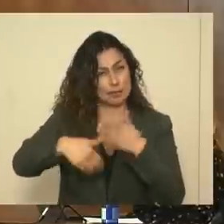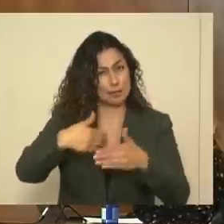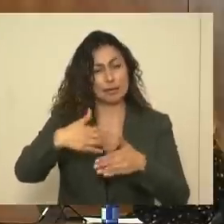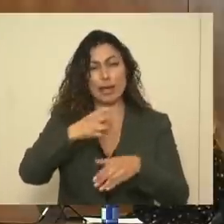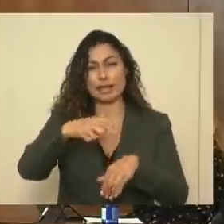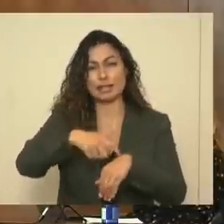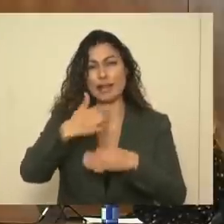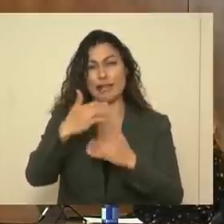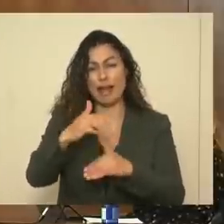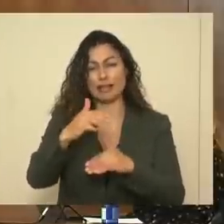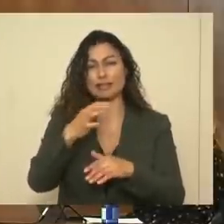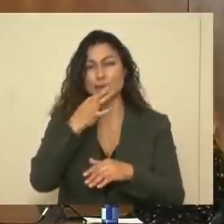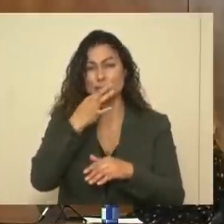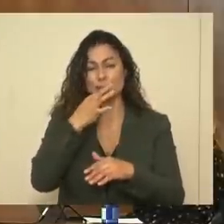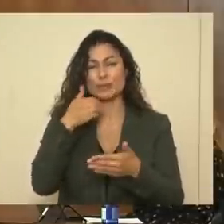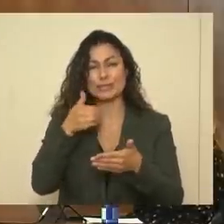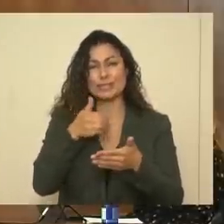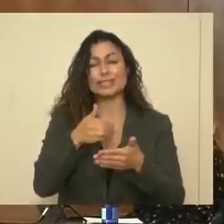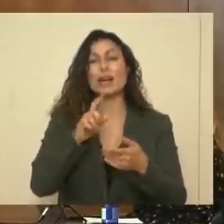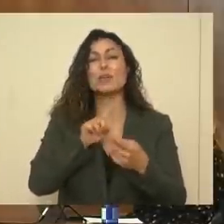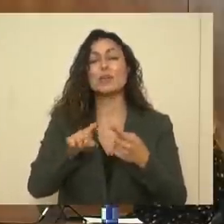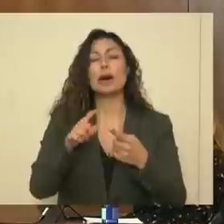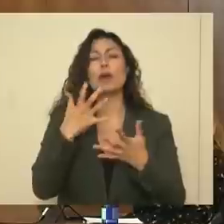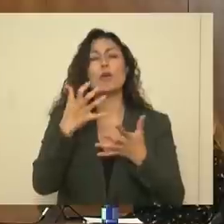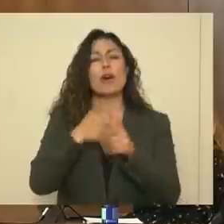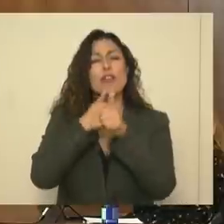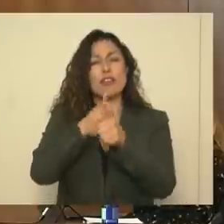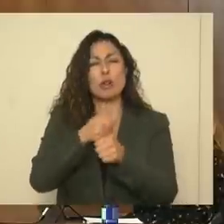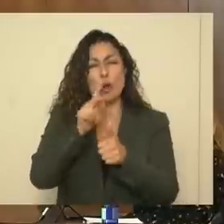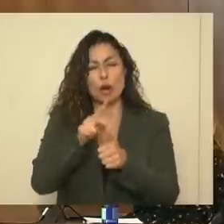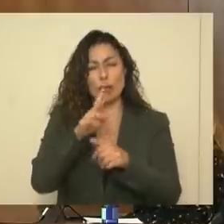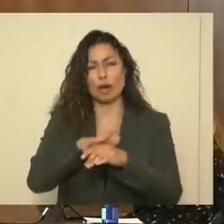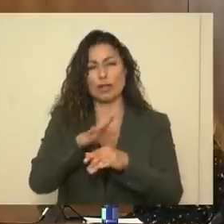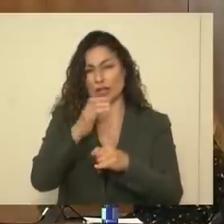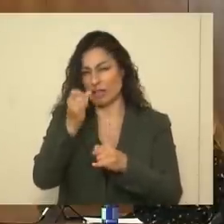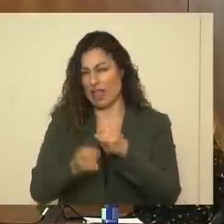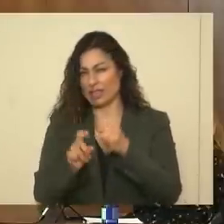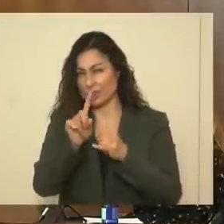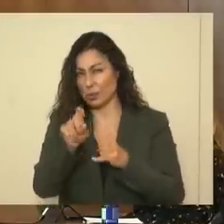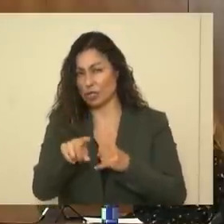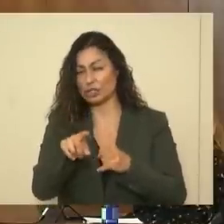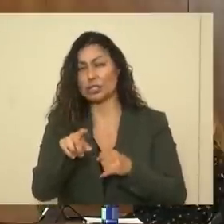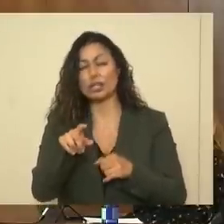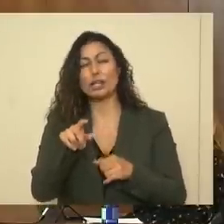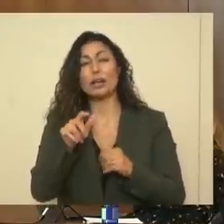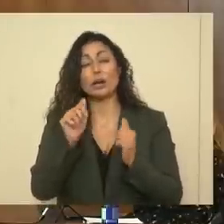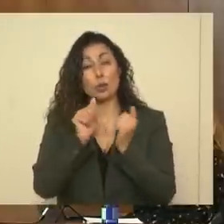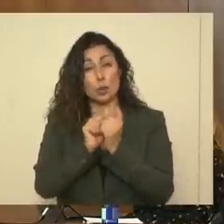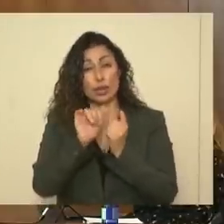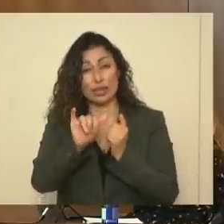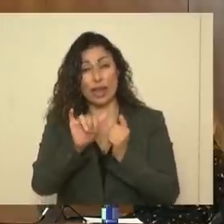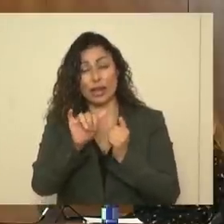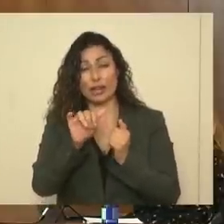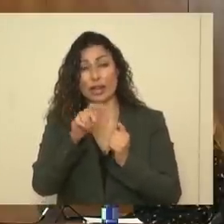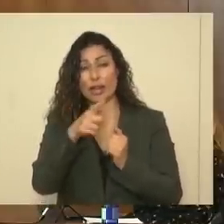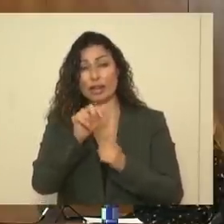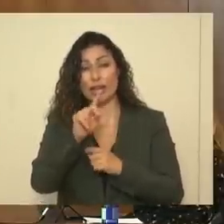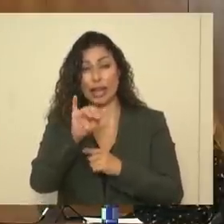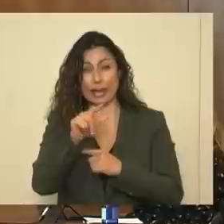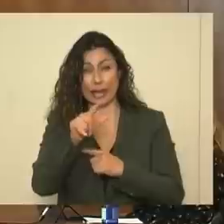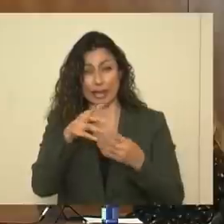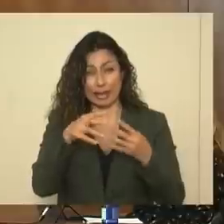our deadlines are approaching. Just wanted to follow up a little bit on the last question. But given the gating criteria that Secretary